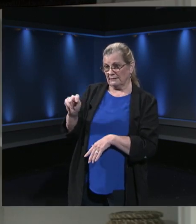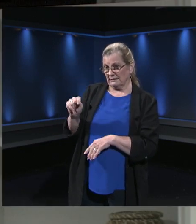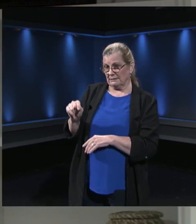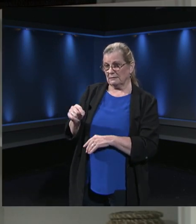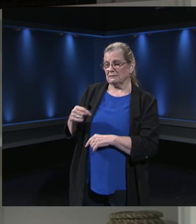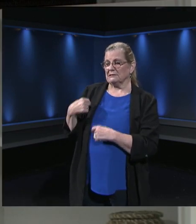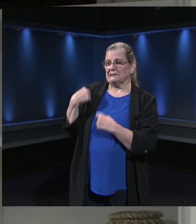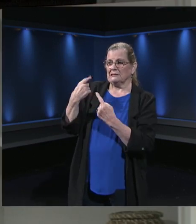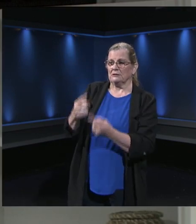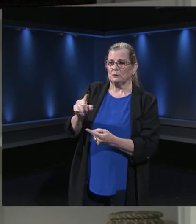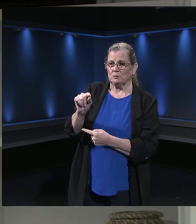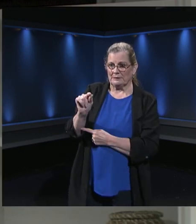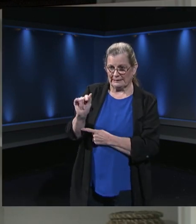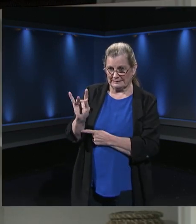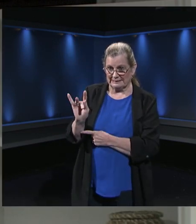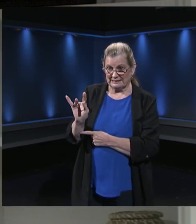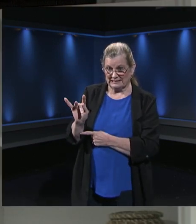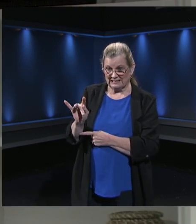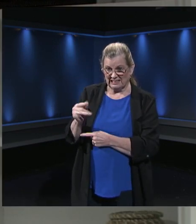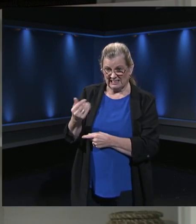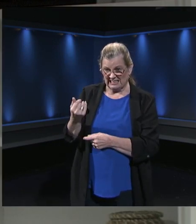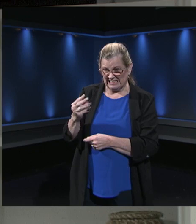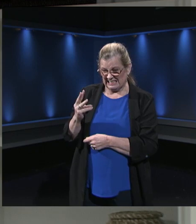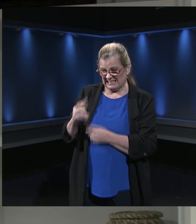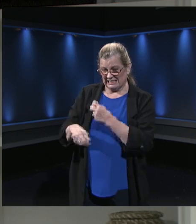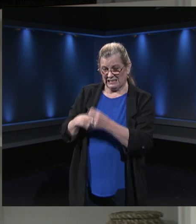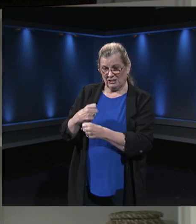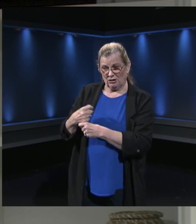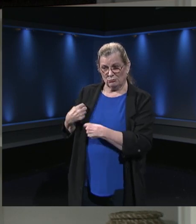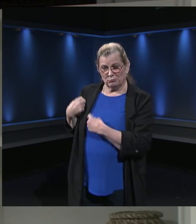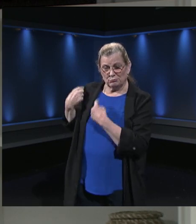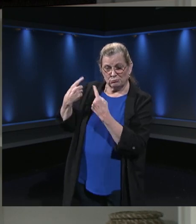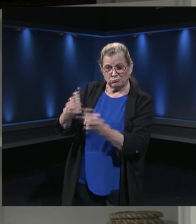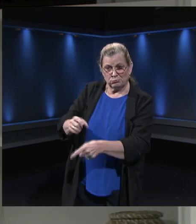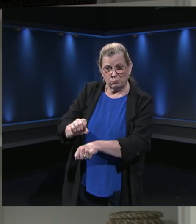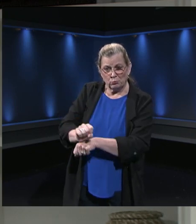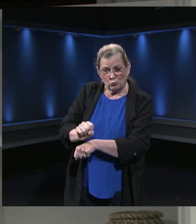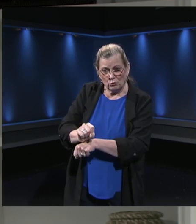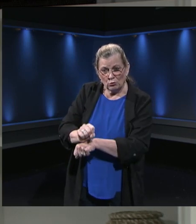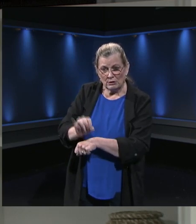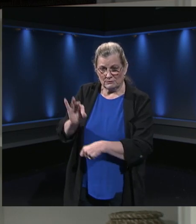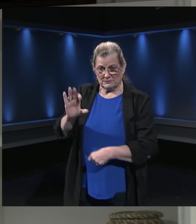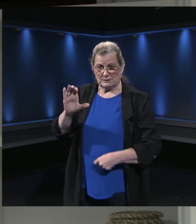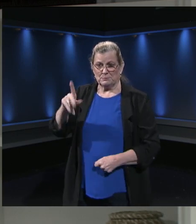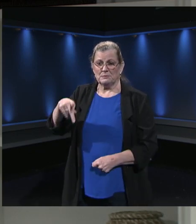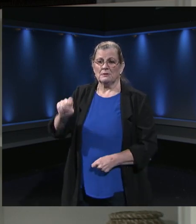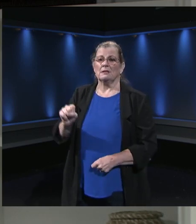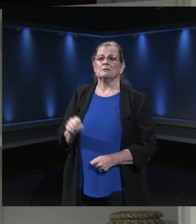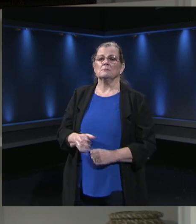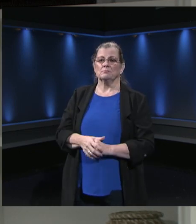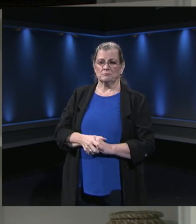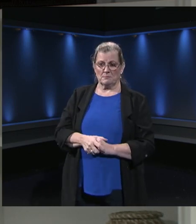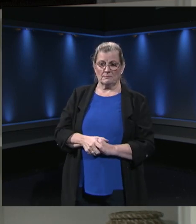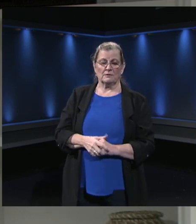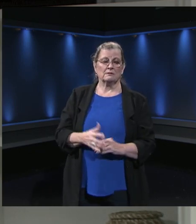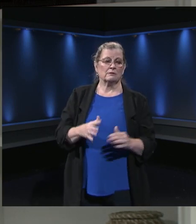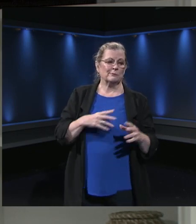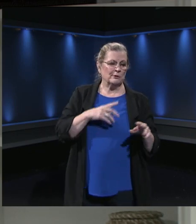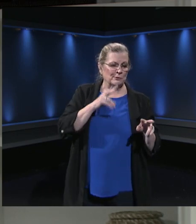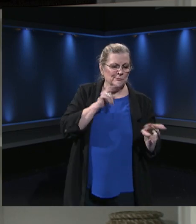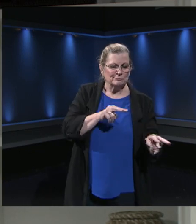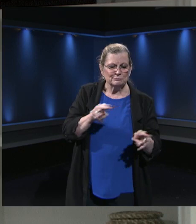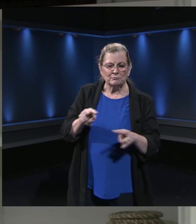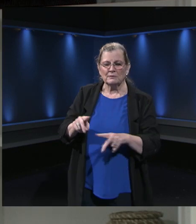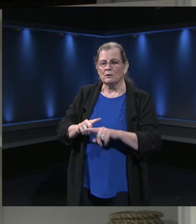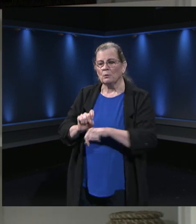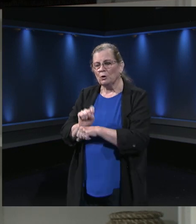16 years in FCPS, Tracy, and I know you will be able to talk about all the technology support and resources that we're providing families